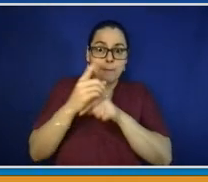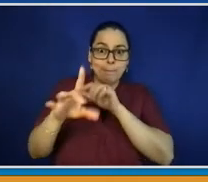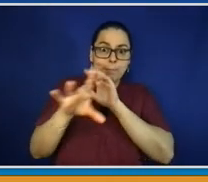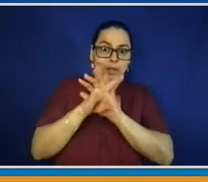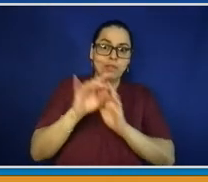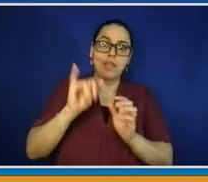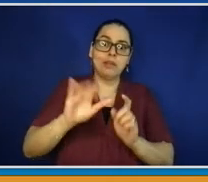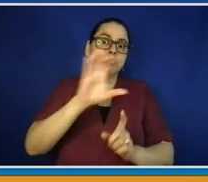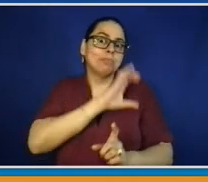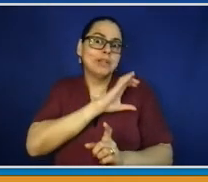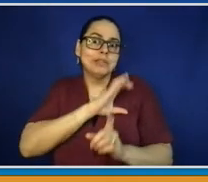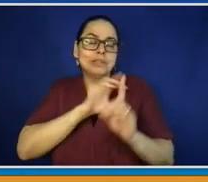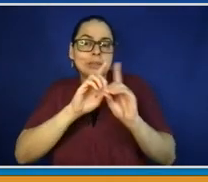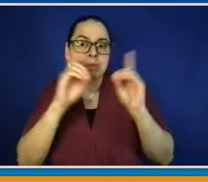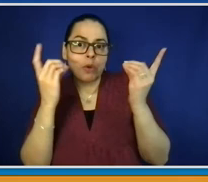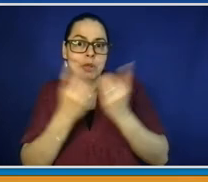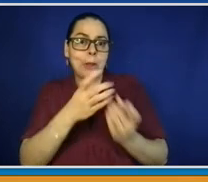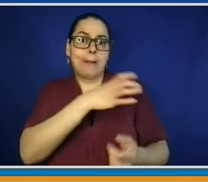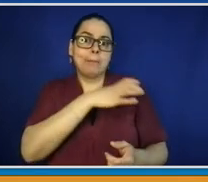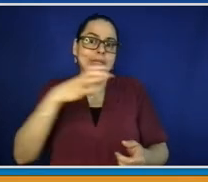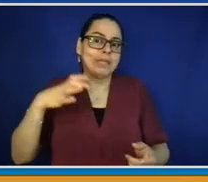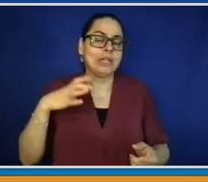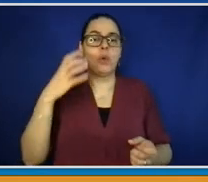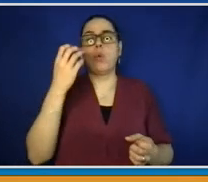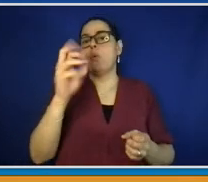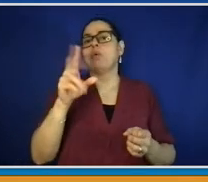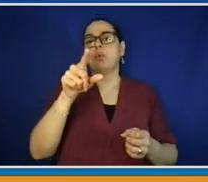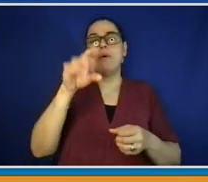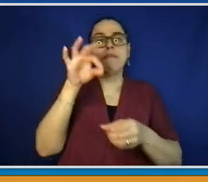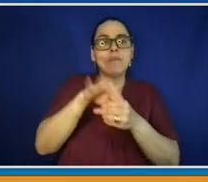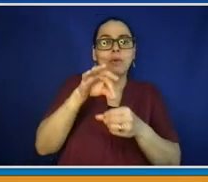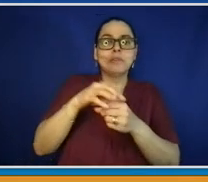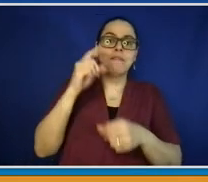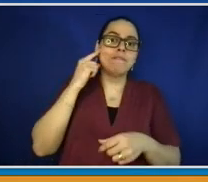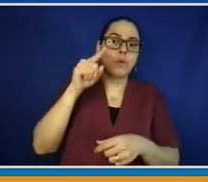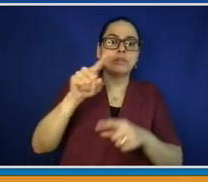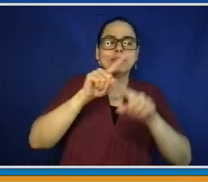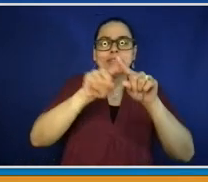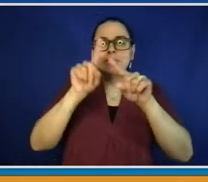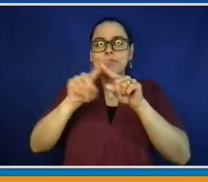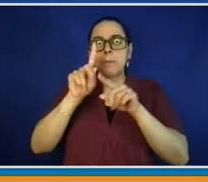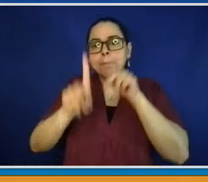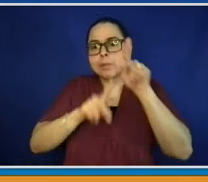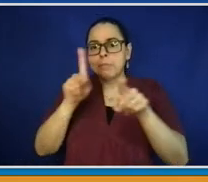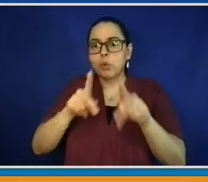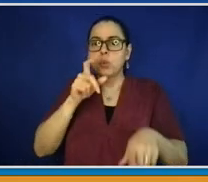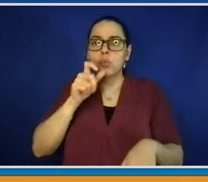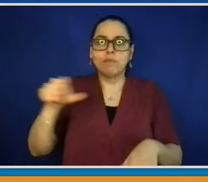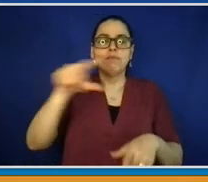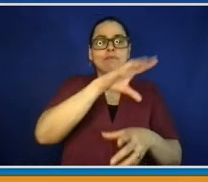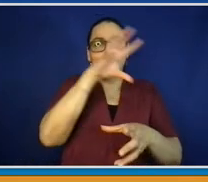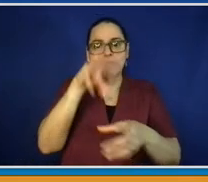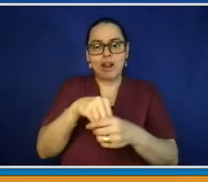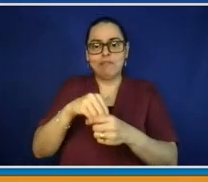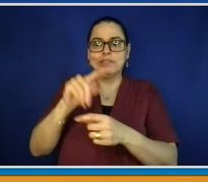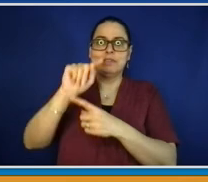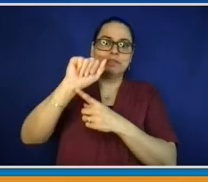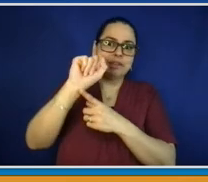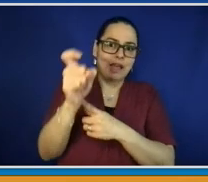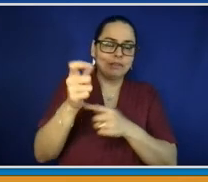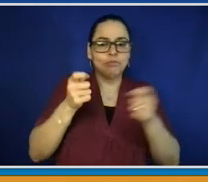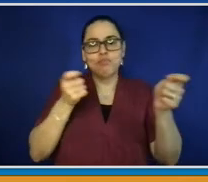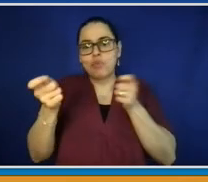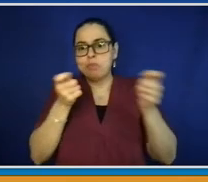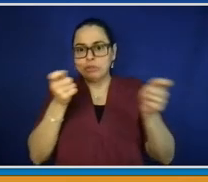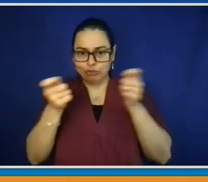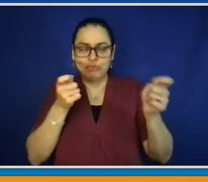affect you in your wallet based on the kind of property taxation that you may have, and they affect the quality of life of the community that you live in. so while